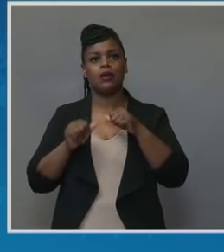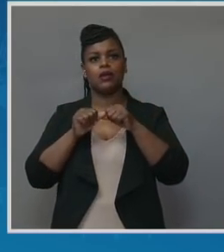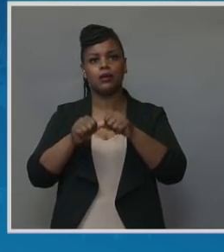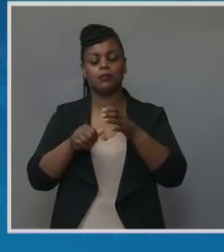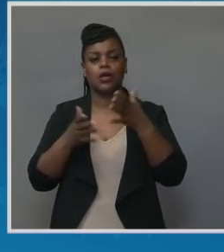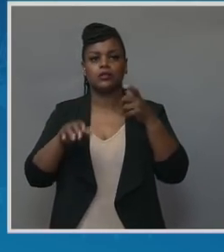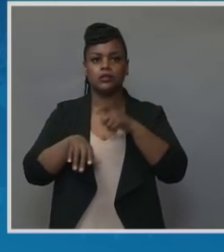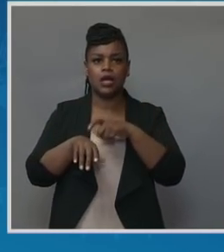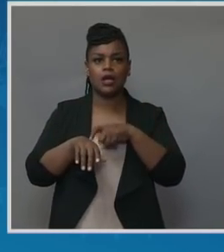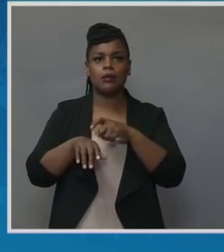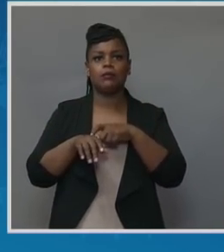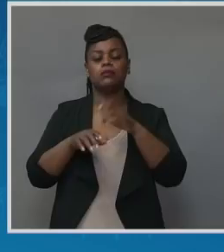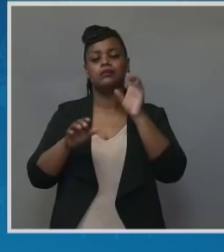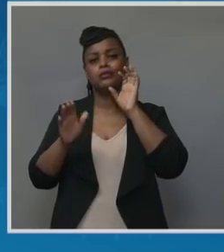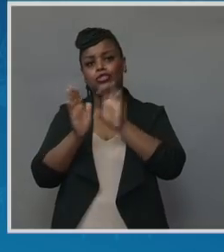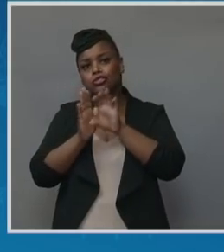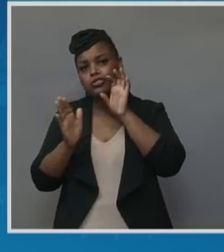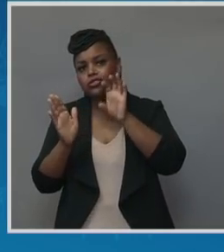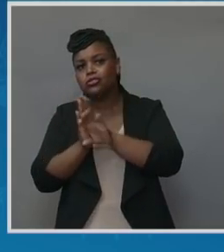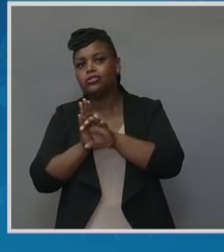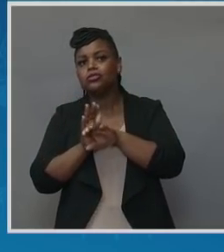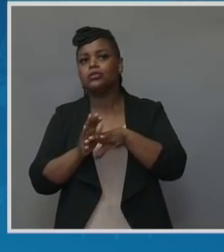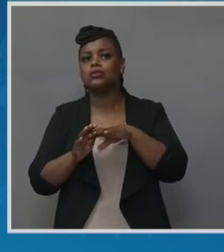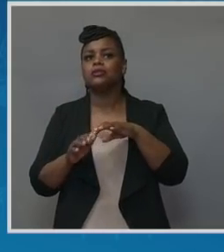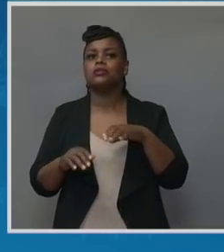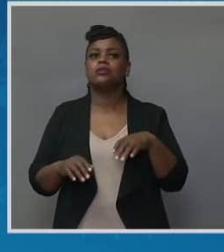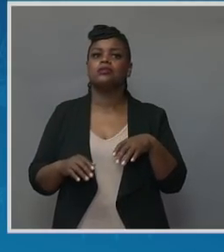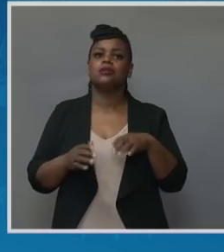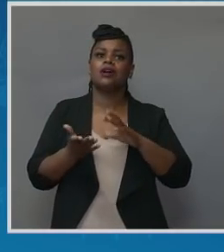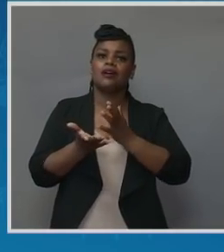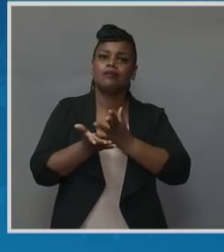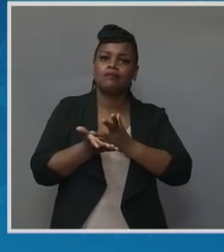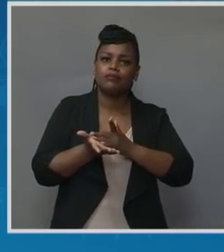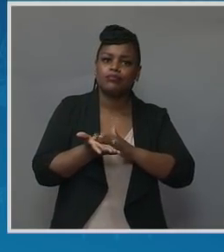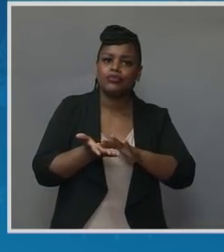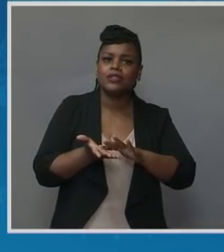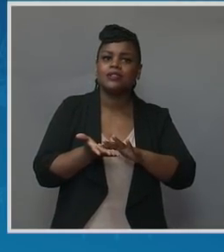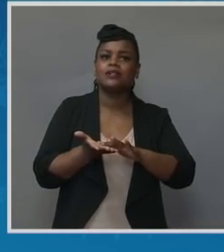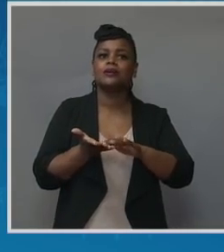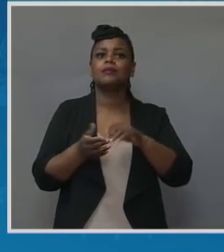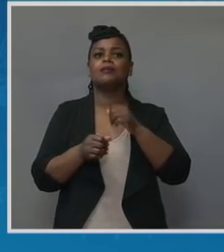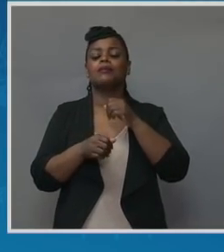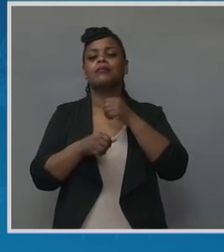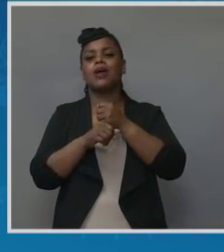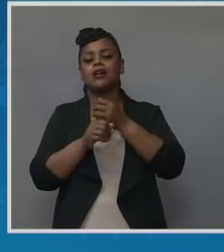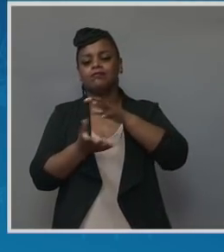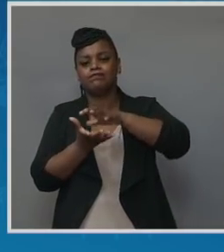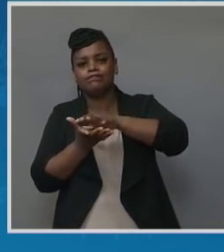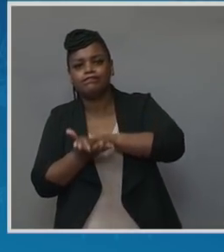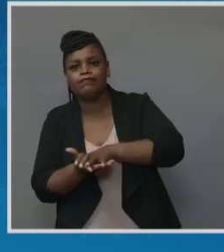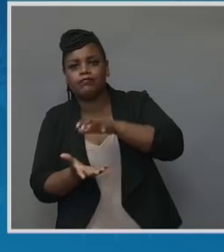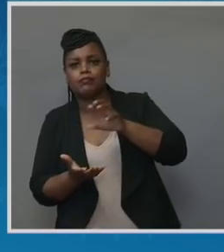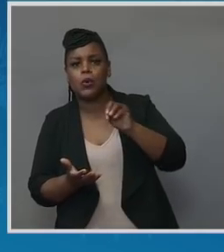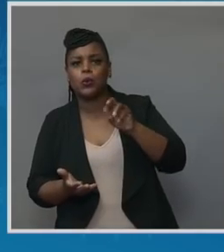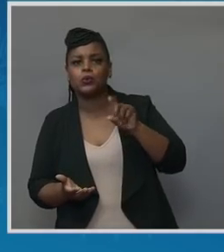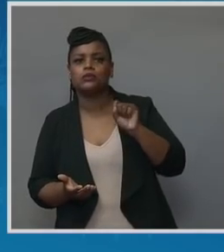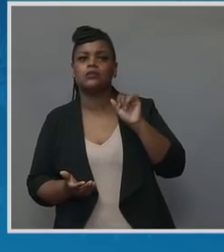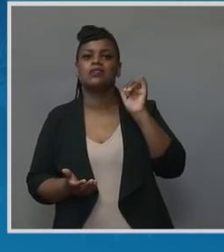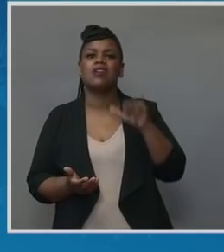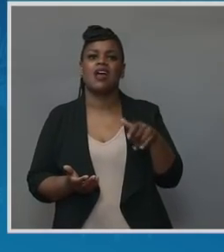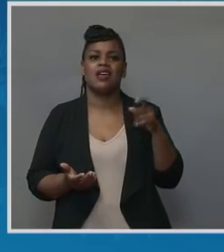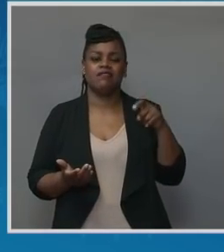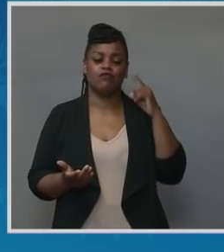pictures and doing handprints and footprints and making molds and really creating those memories that I would need